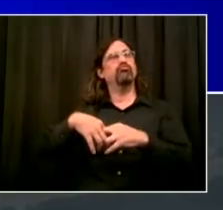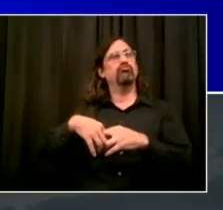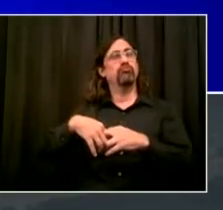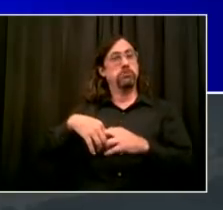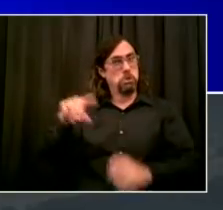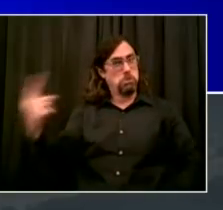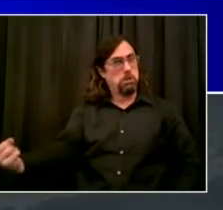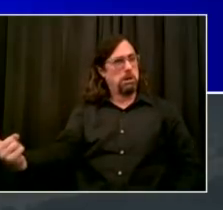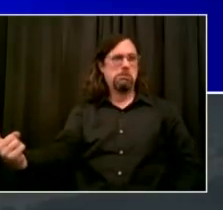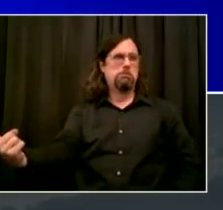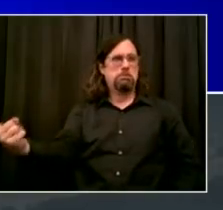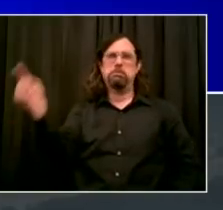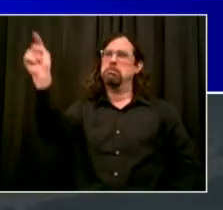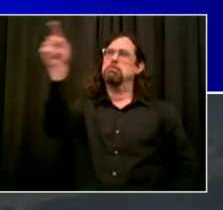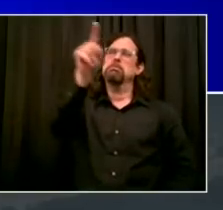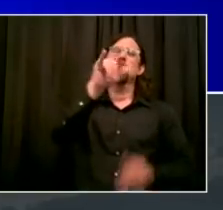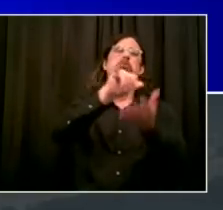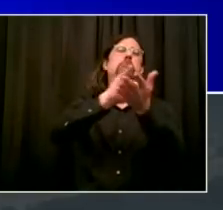rest in peace, Buddy Scotto.